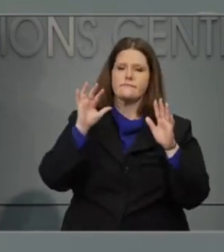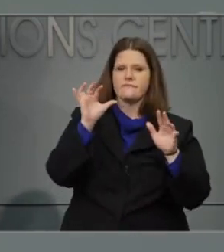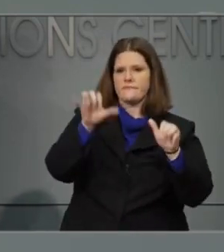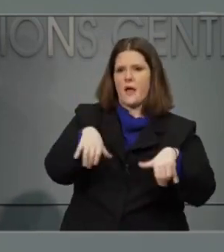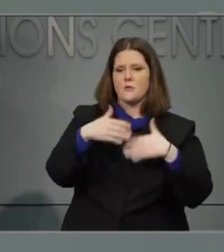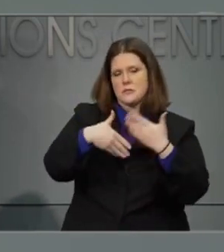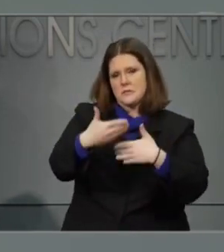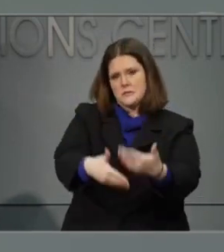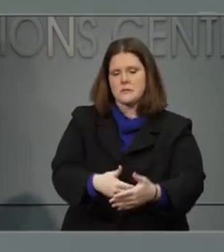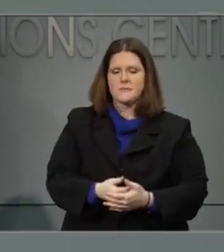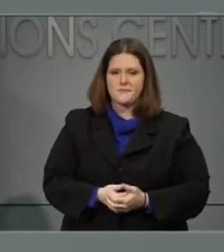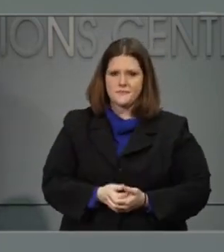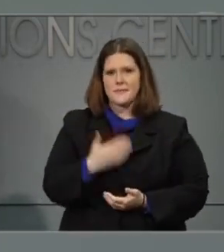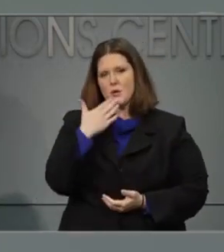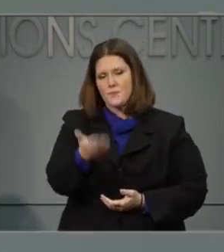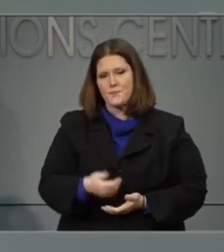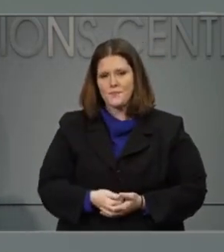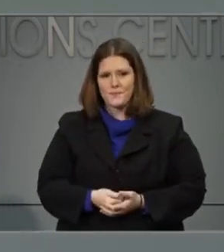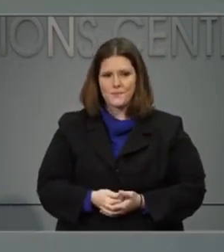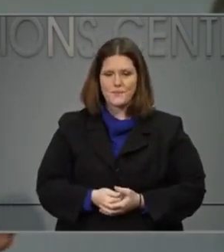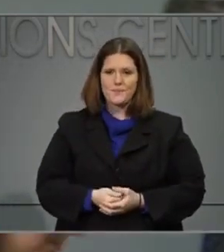to our local health departments. Thank you.